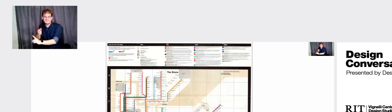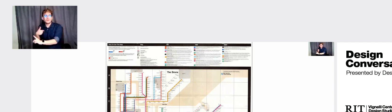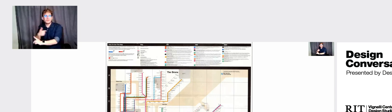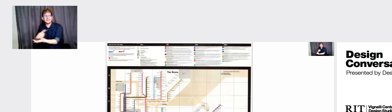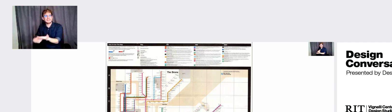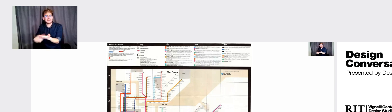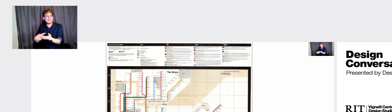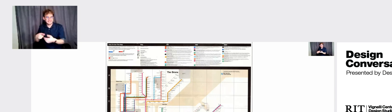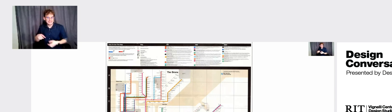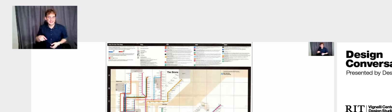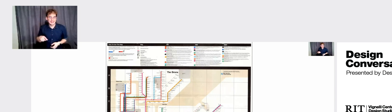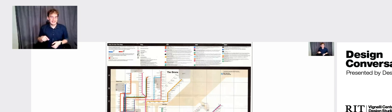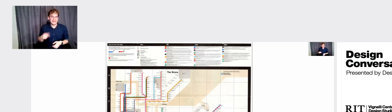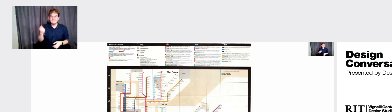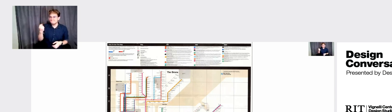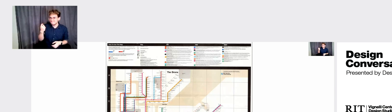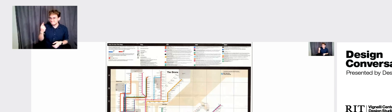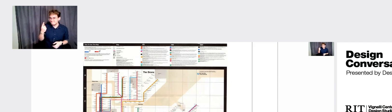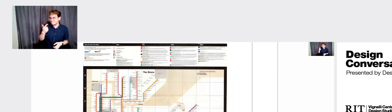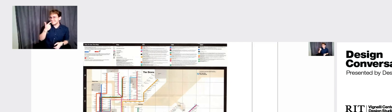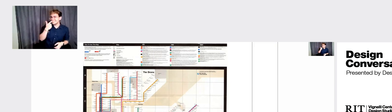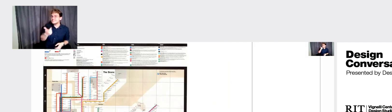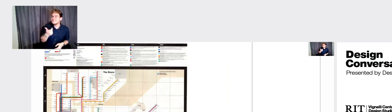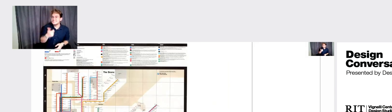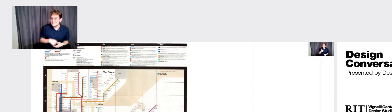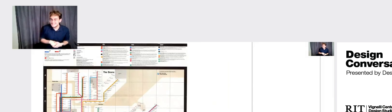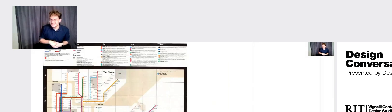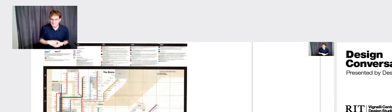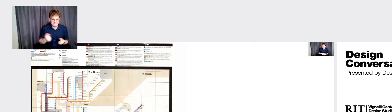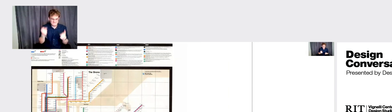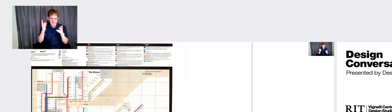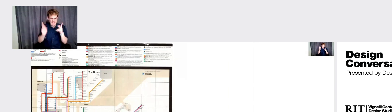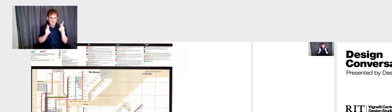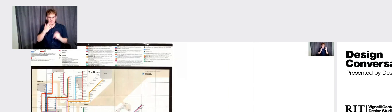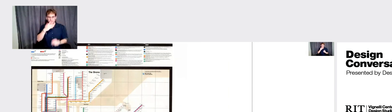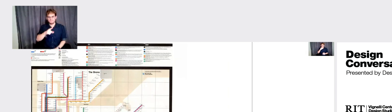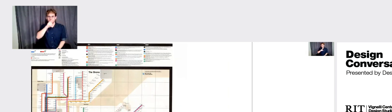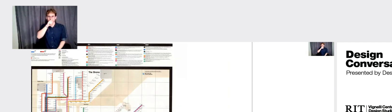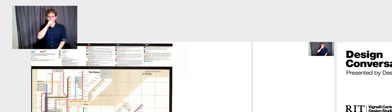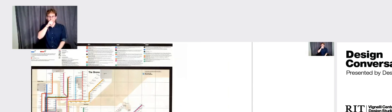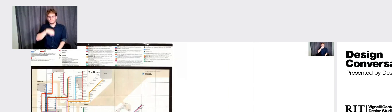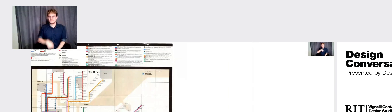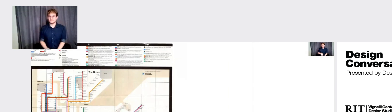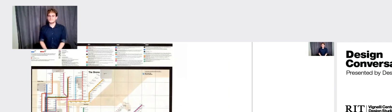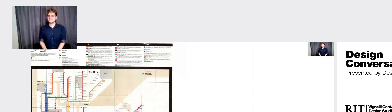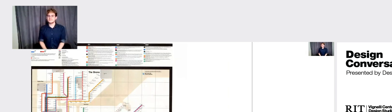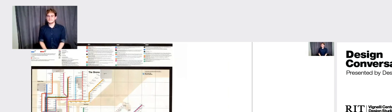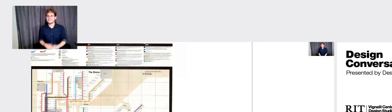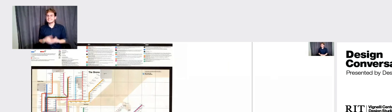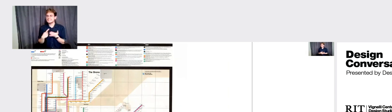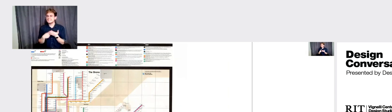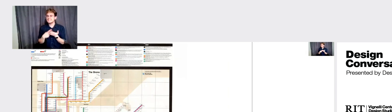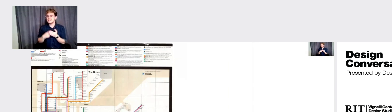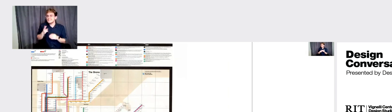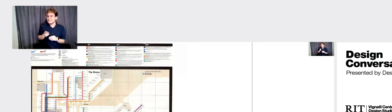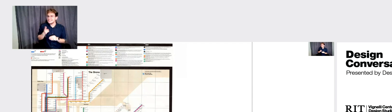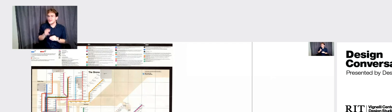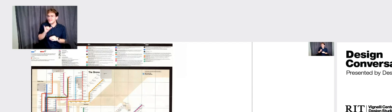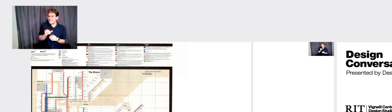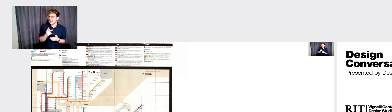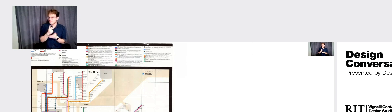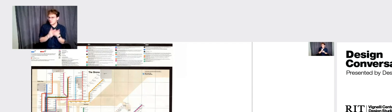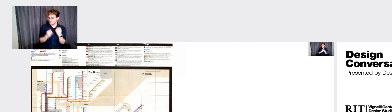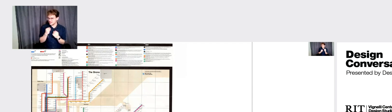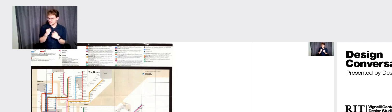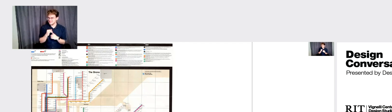a lot about. Uh, but what I think is super interesting that a lot of people don't talk about is when they, they kind of discussed the history of that project